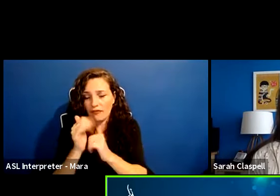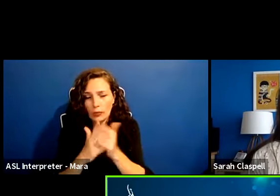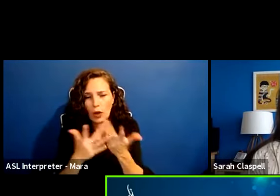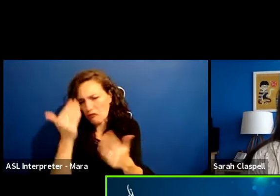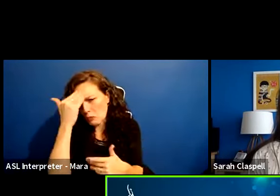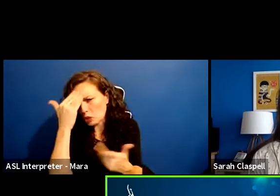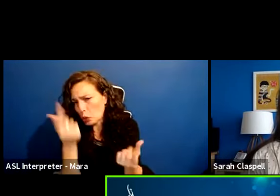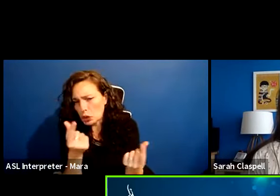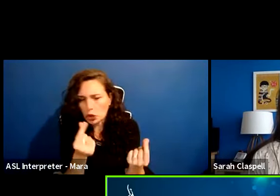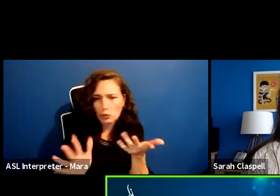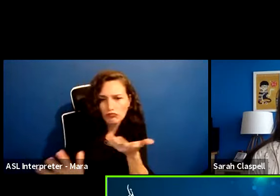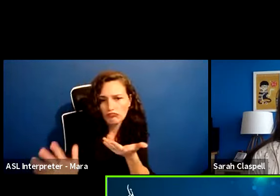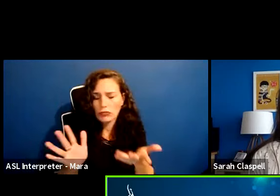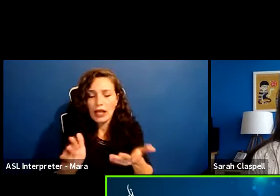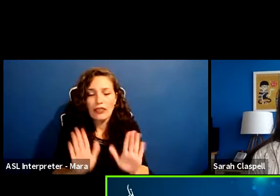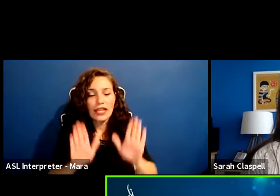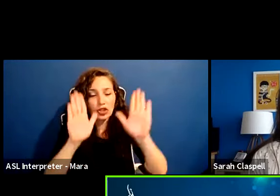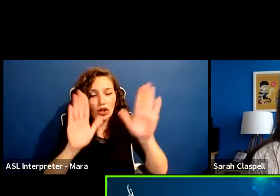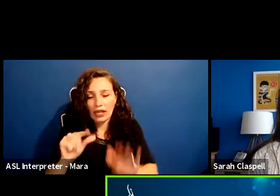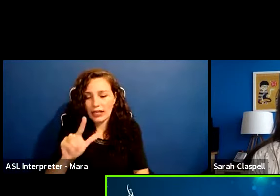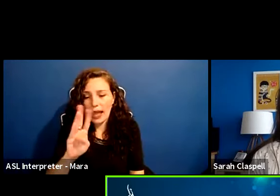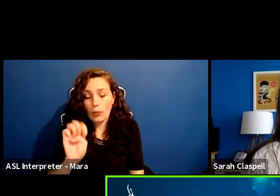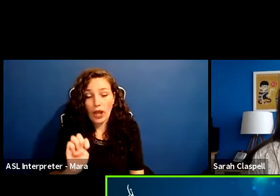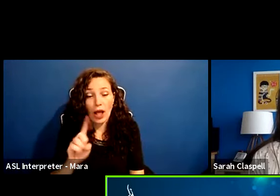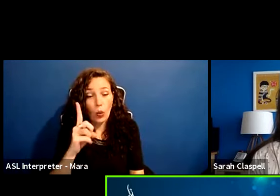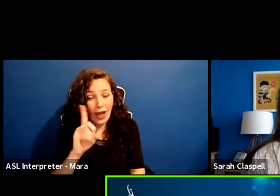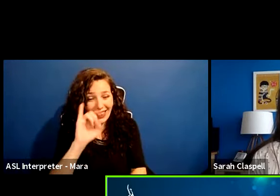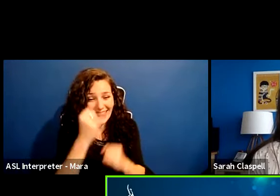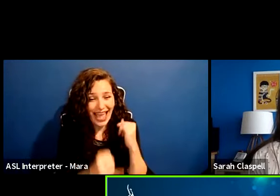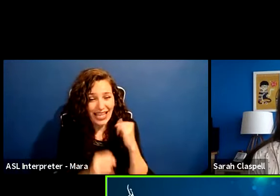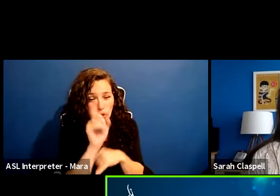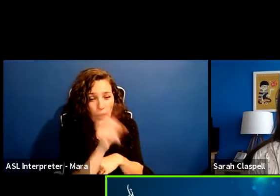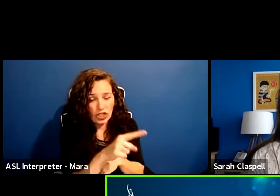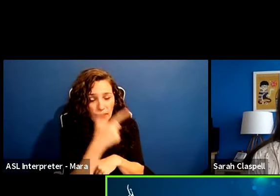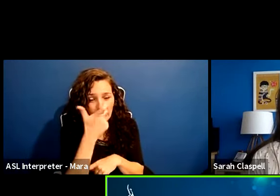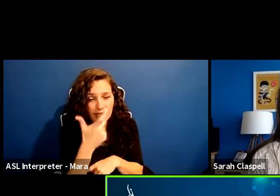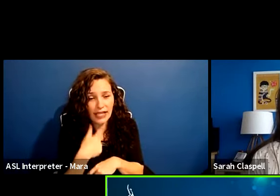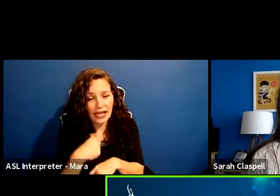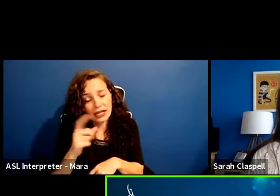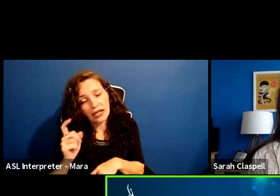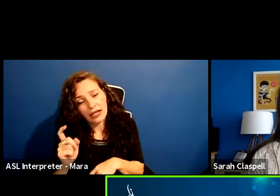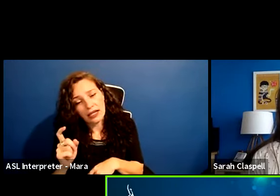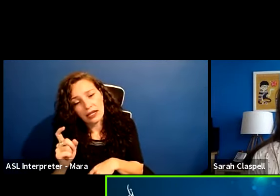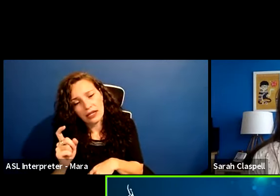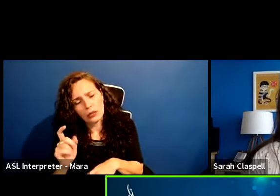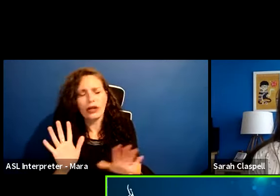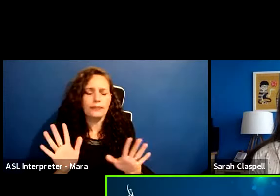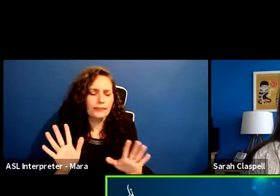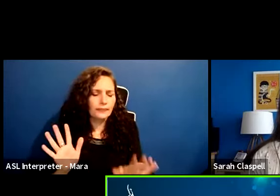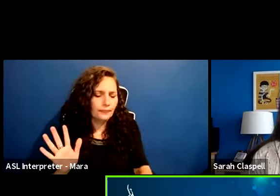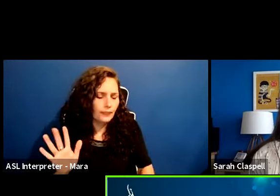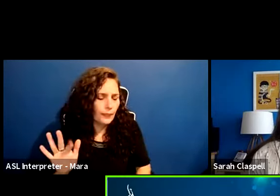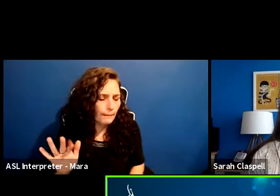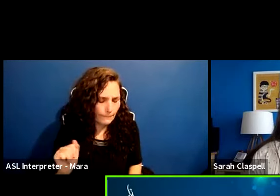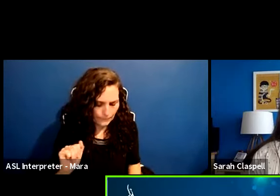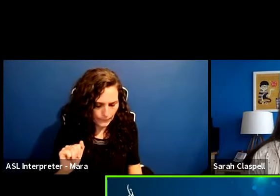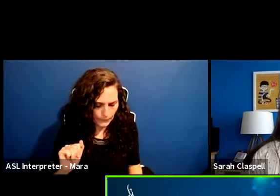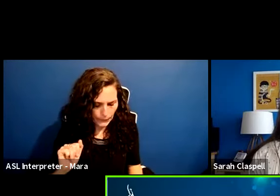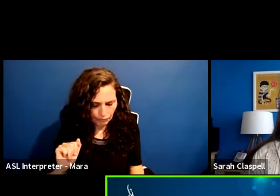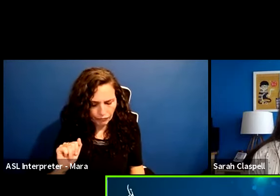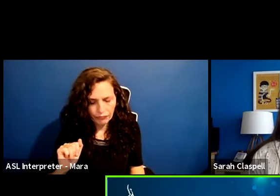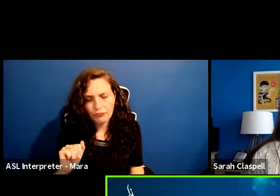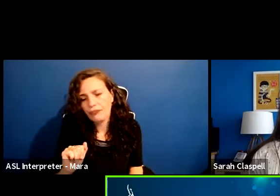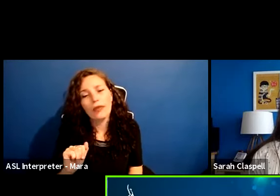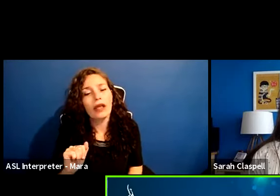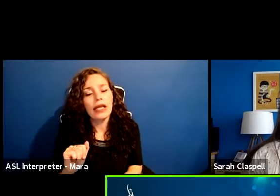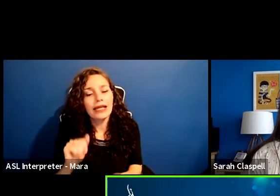I'm going to ask you one last question because I'm going to kind of, so doing, uh, studying improv